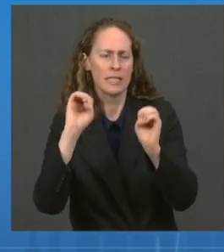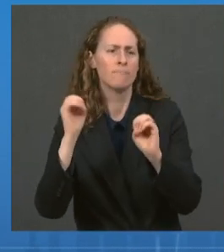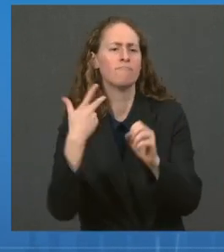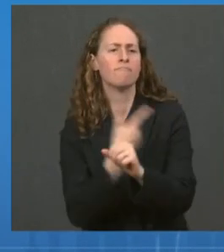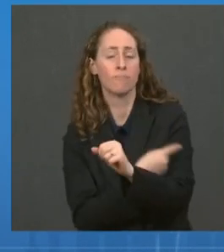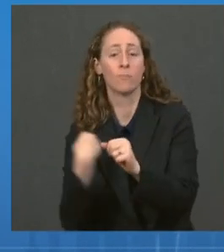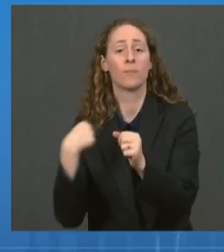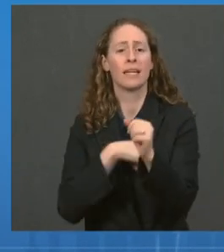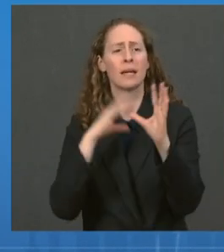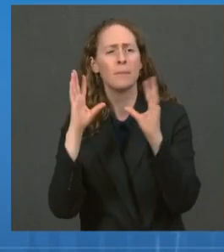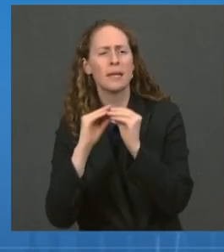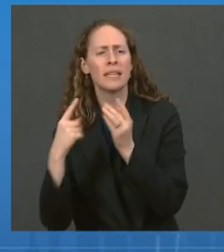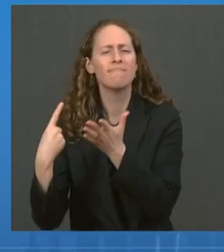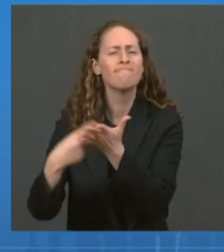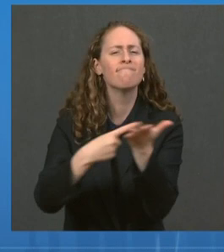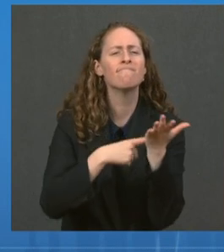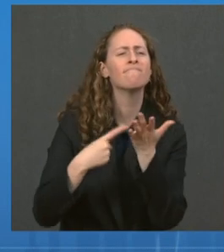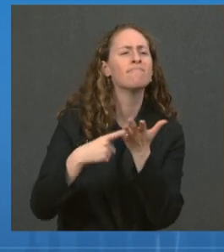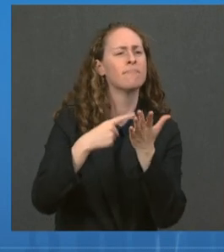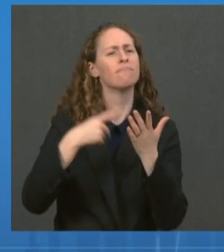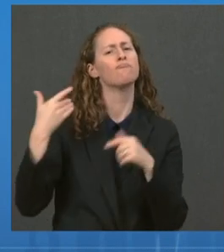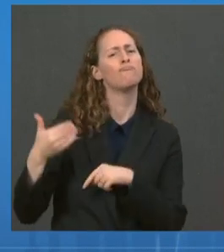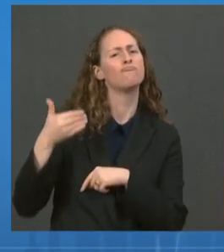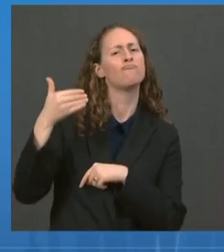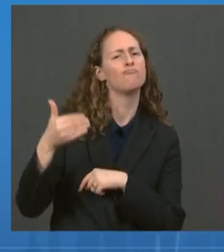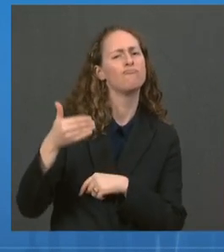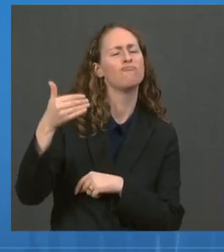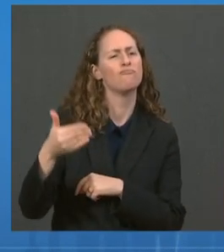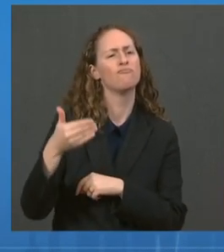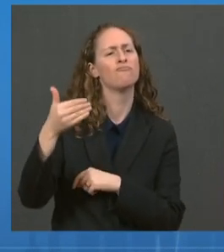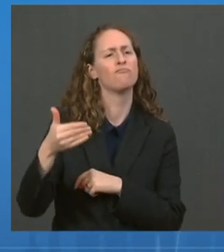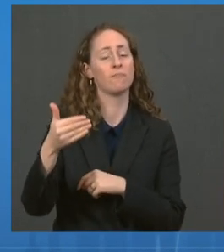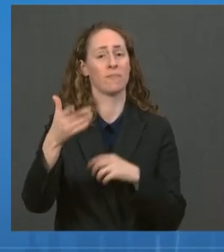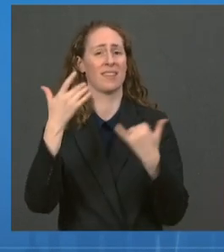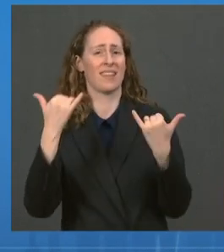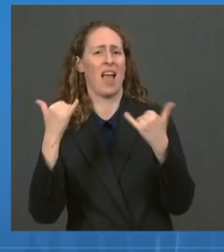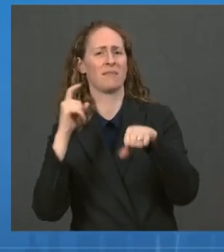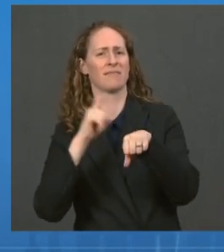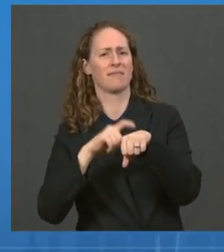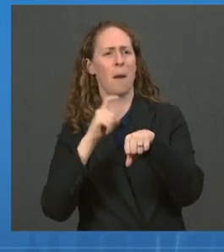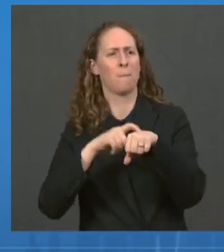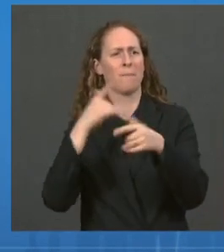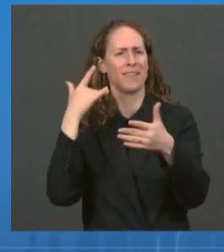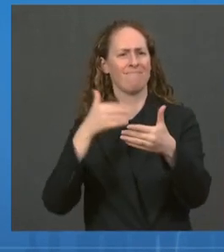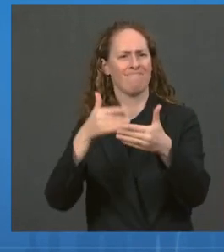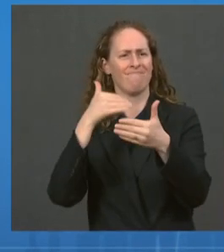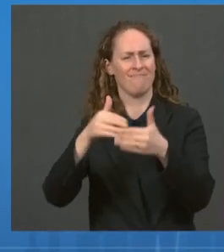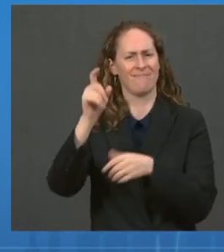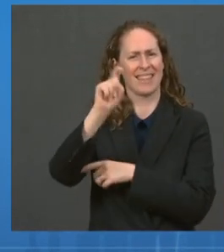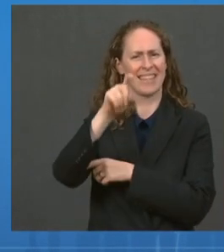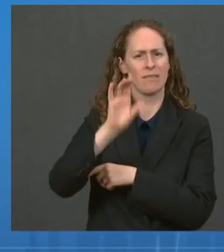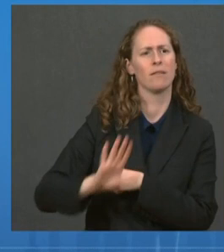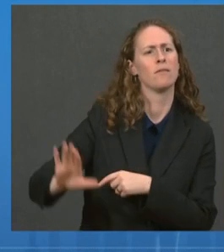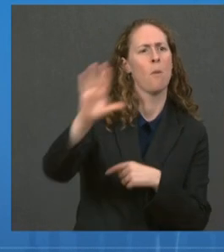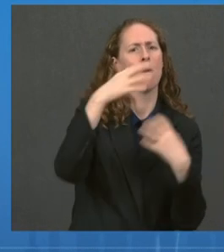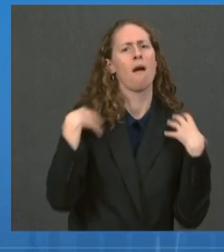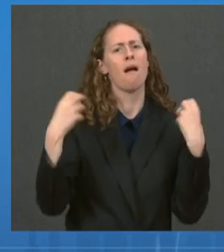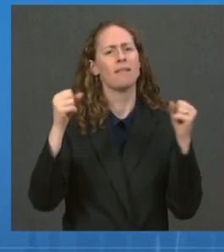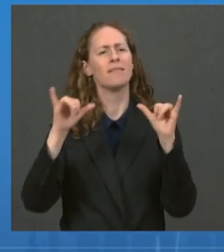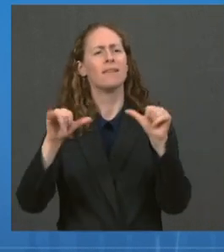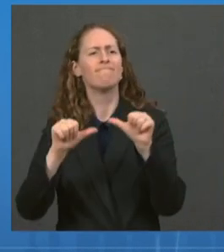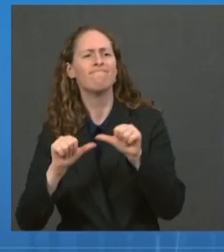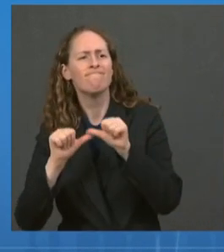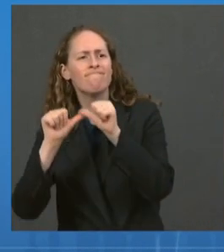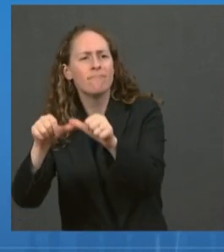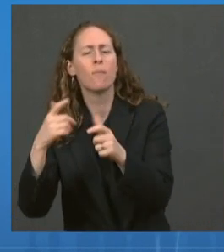during this pandemic, in a moment of great importance of health to many Americans, analyzing the complex real-time data